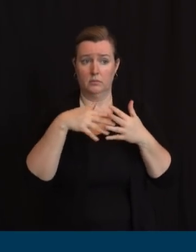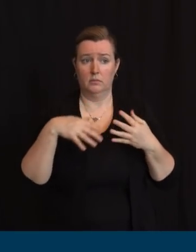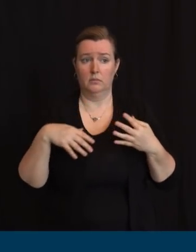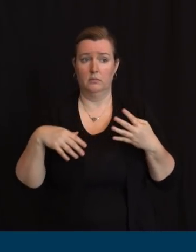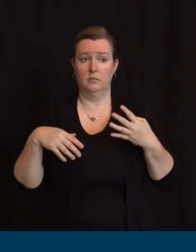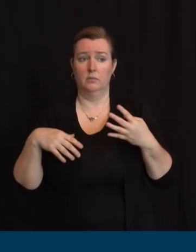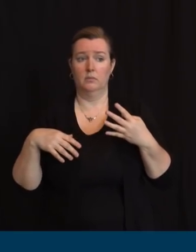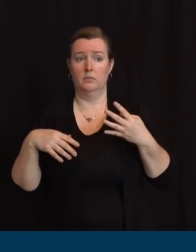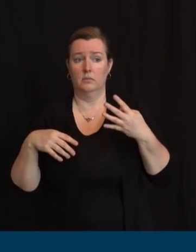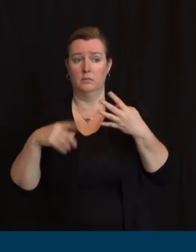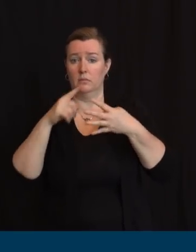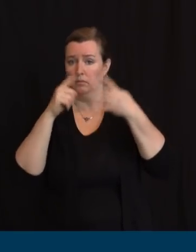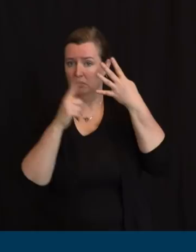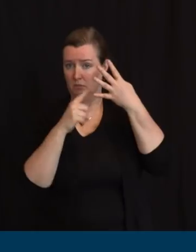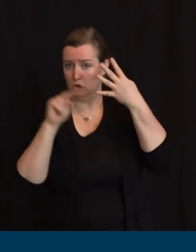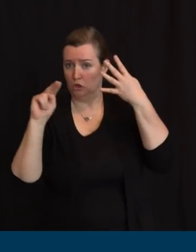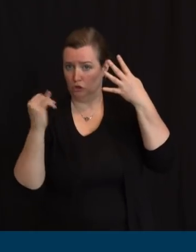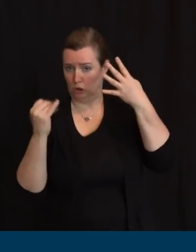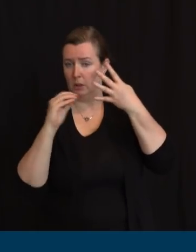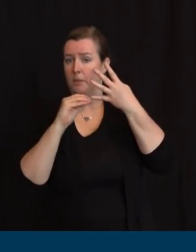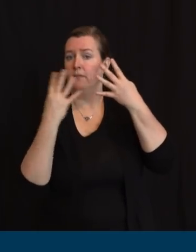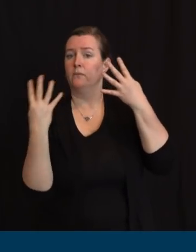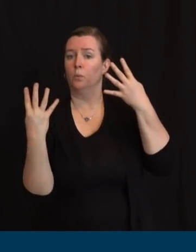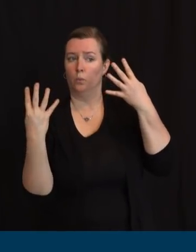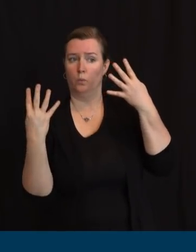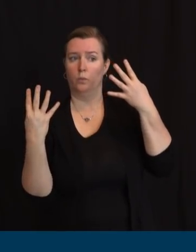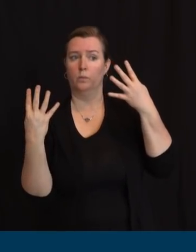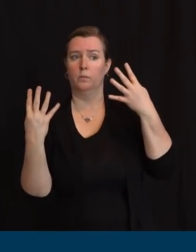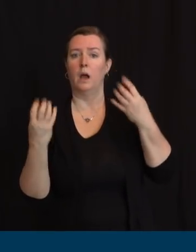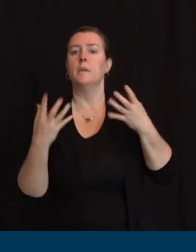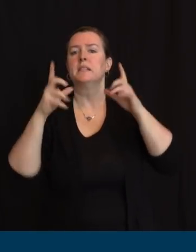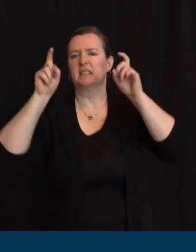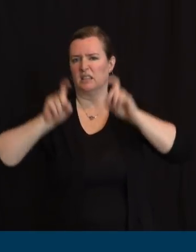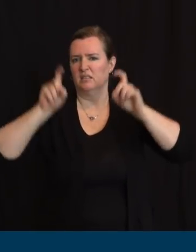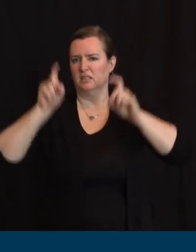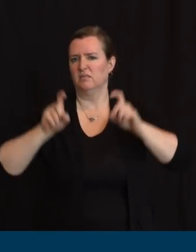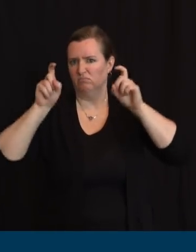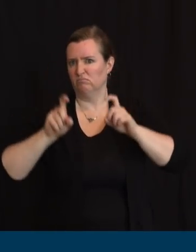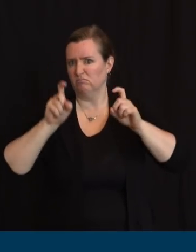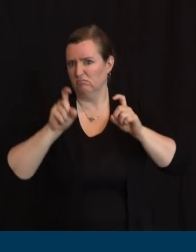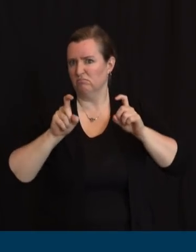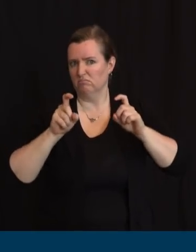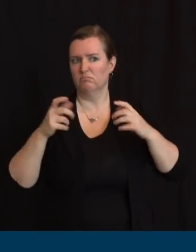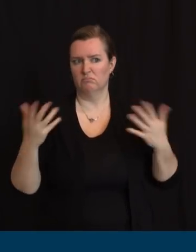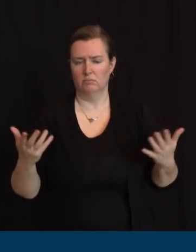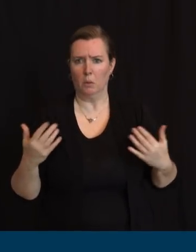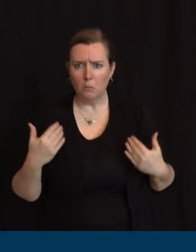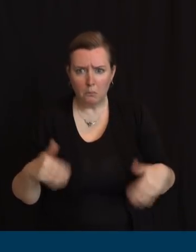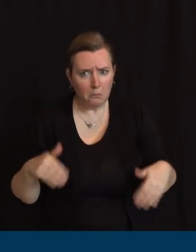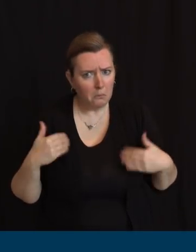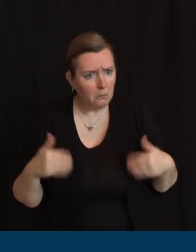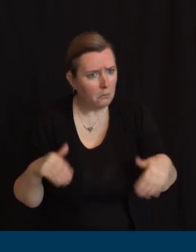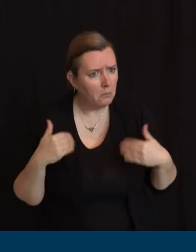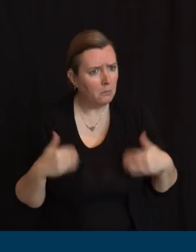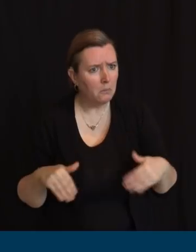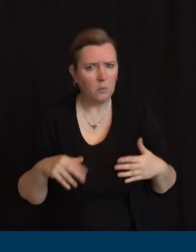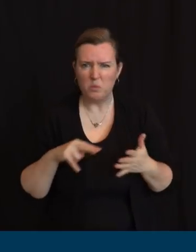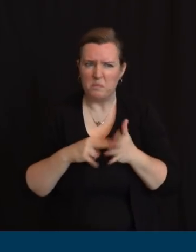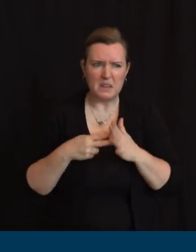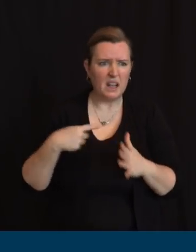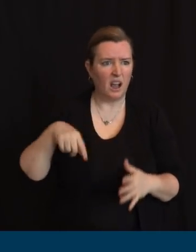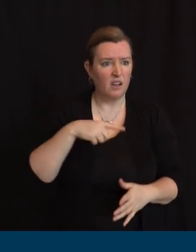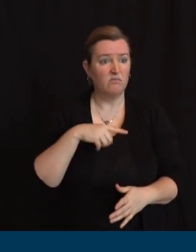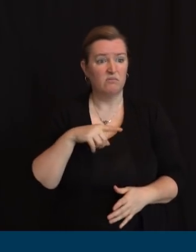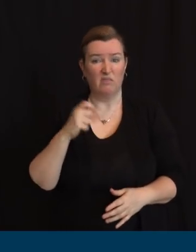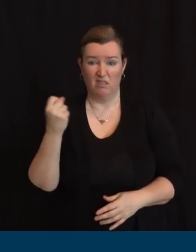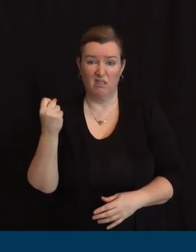and Florida, and they have a lot more people than we have. So we are punching way above our weight. We have the 11th largest population state